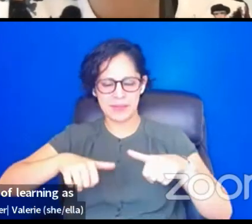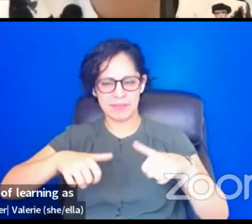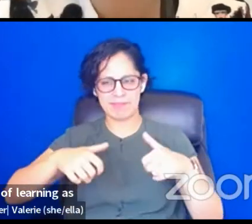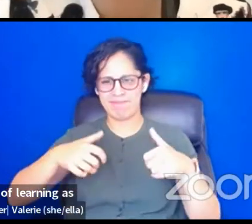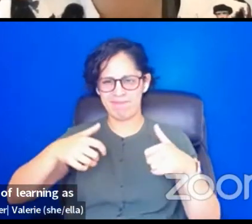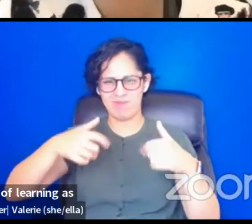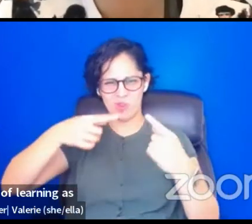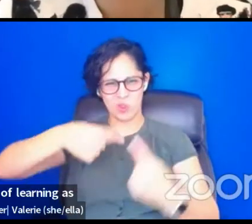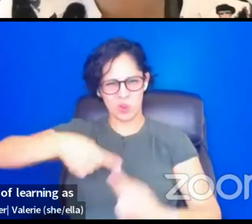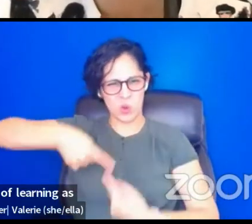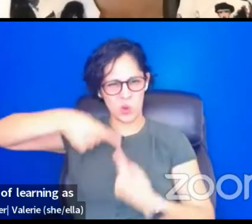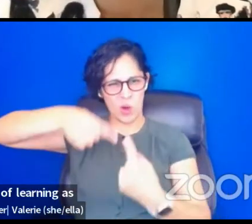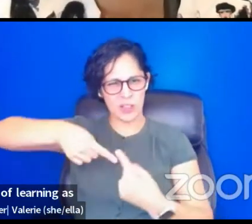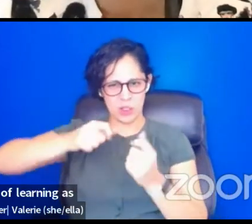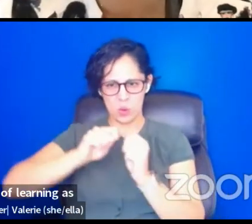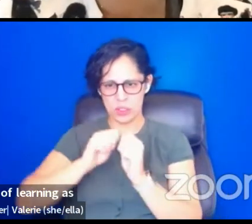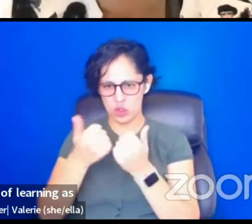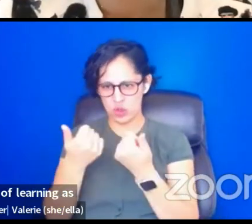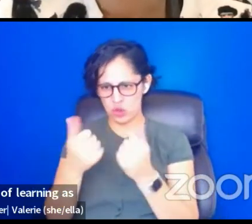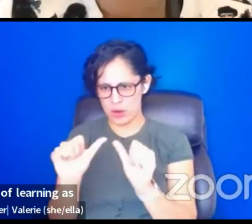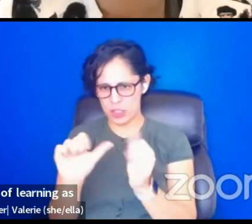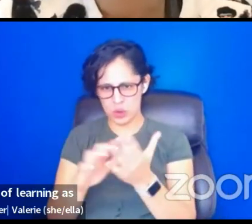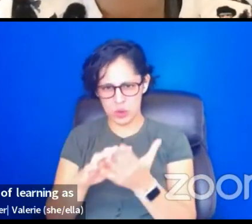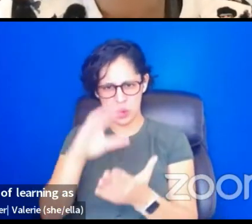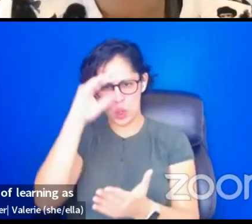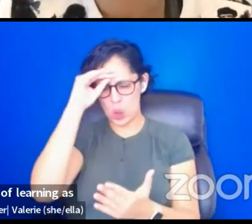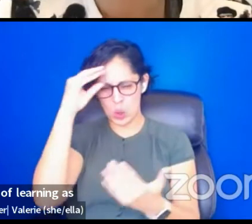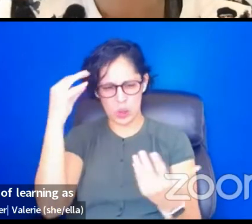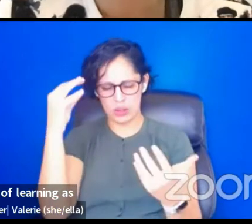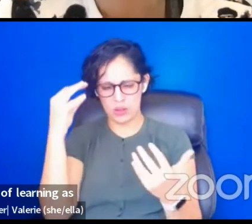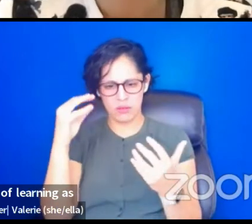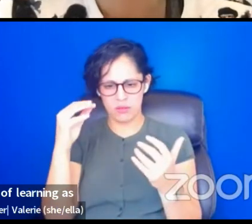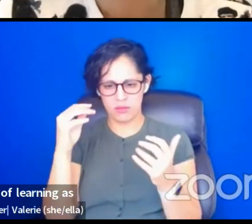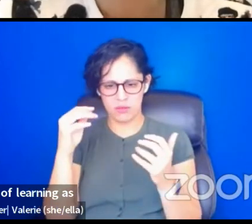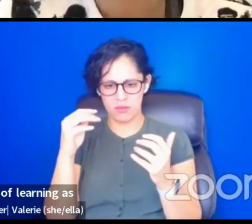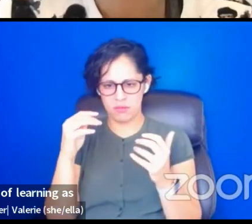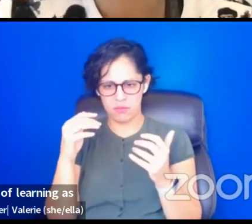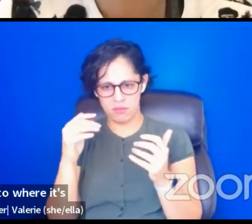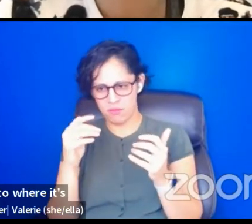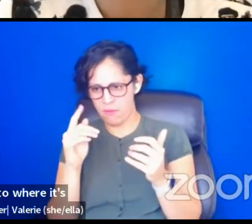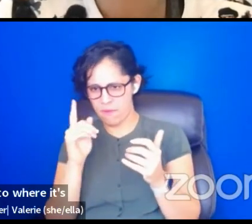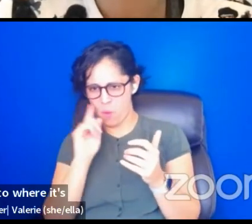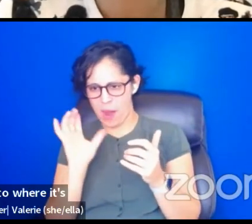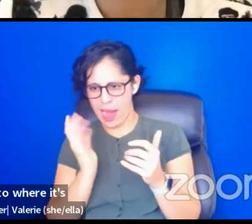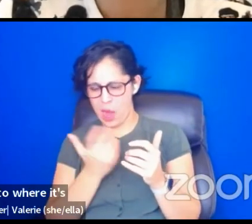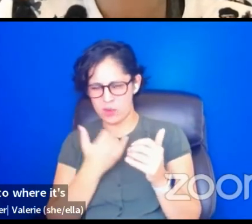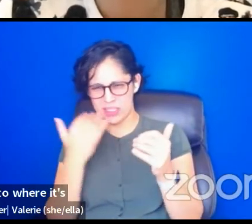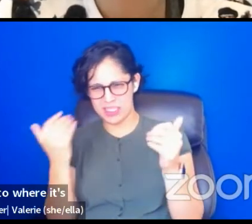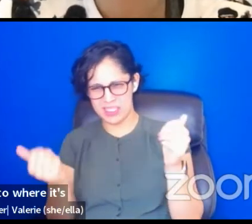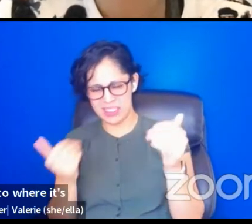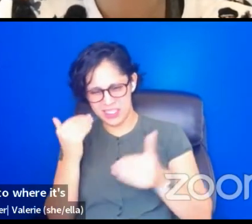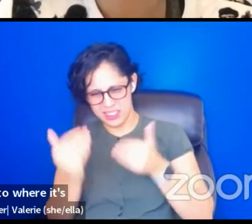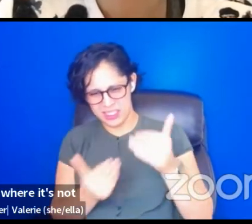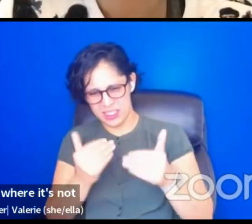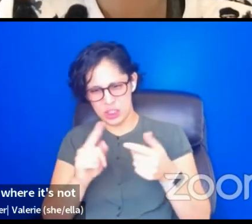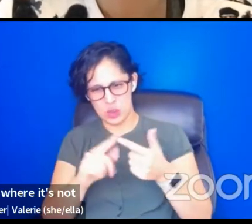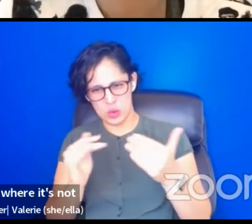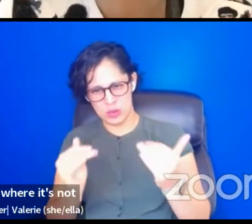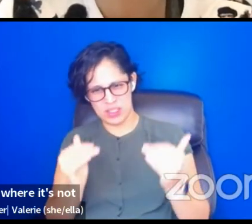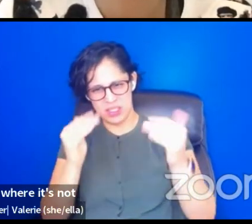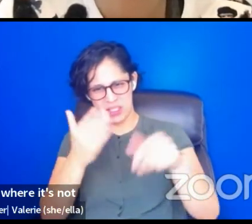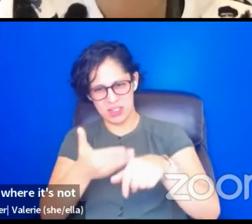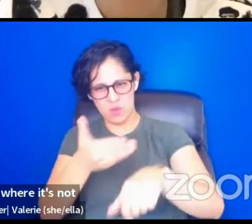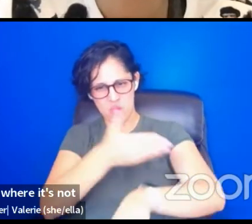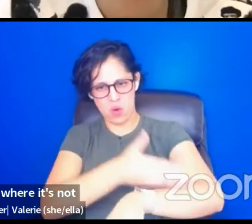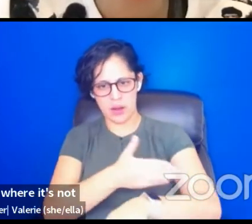for, for this, uh, path to progress to where it's not that we don't know what needs to be done. I